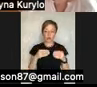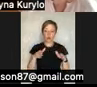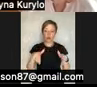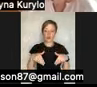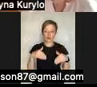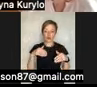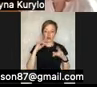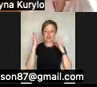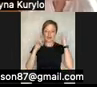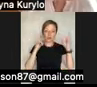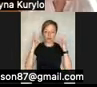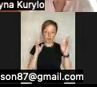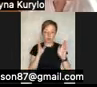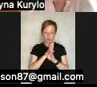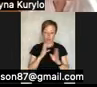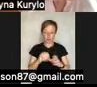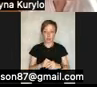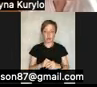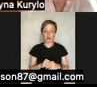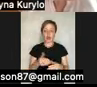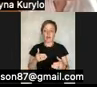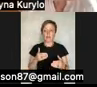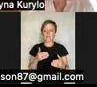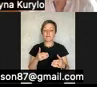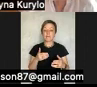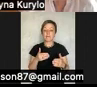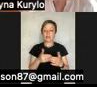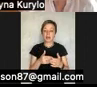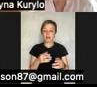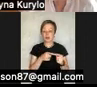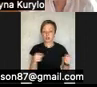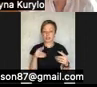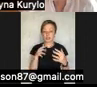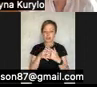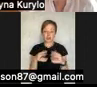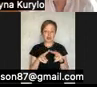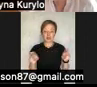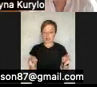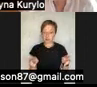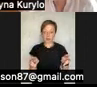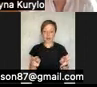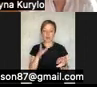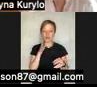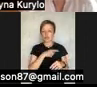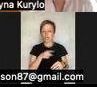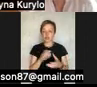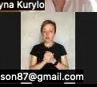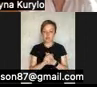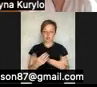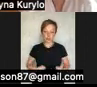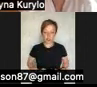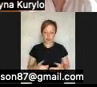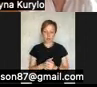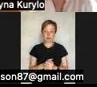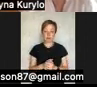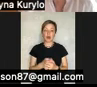the blanket, and they are staying in the corridor during the air raid led. Well, the challenges and barriers during the war, and I'm quoting,